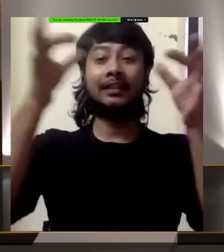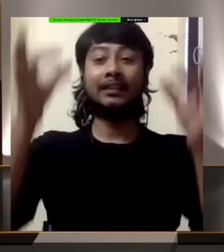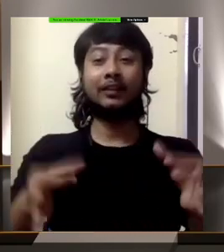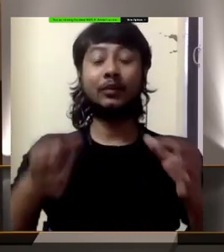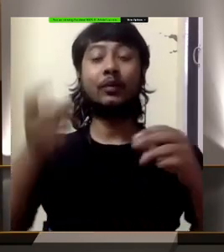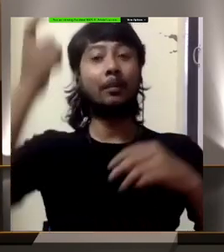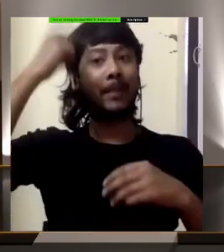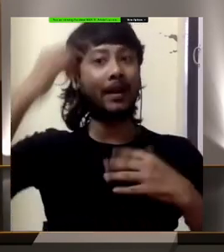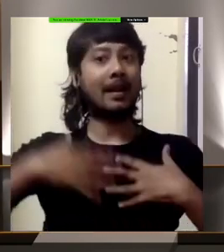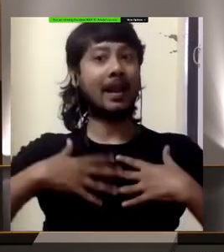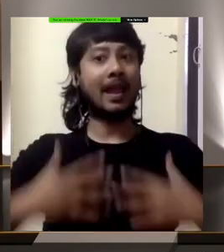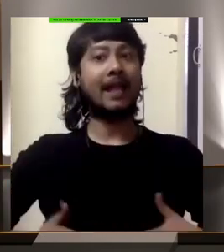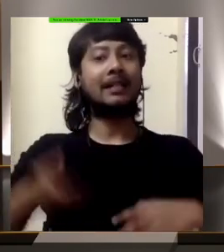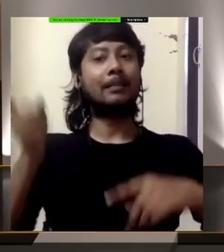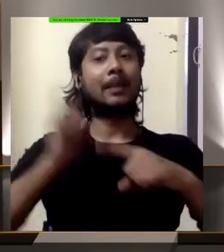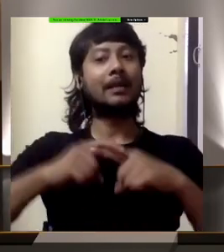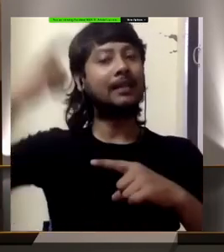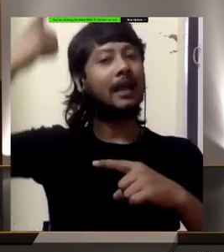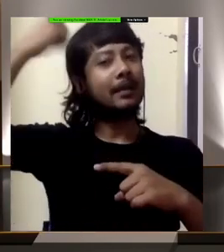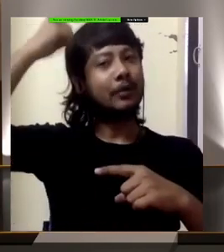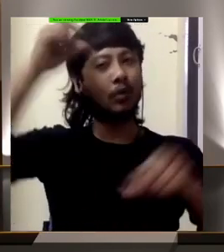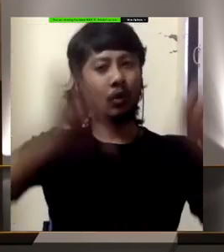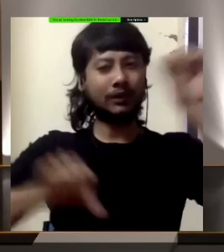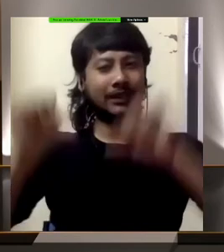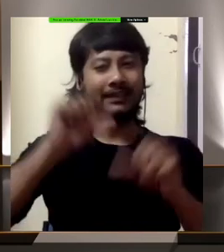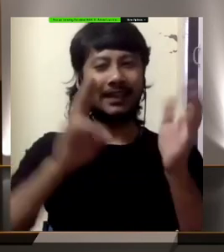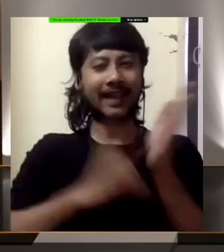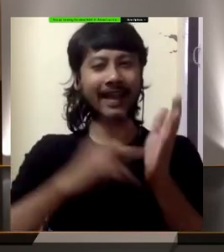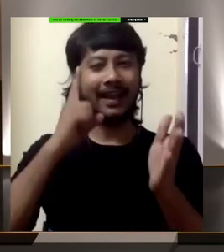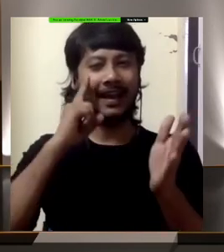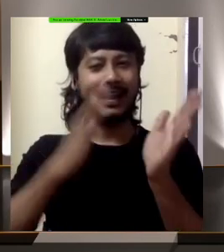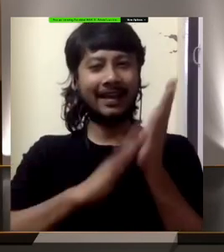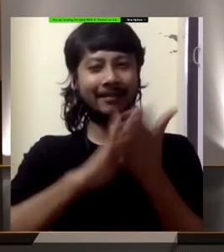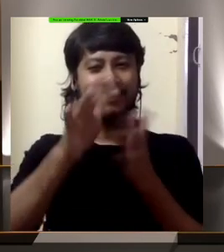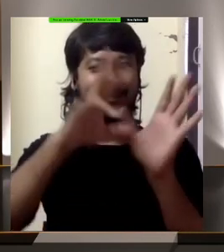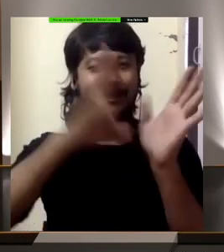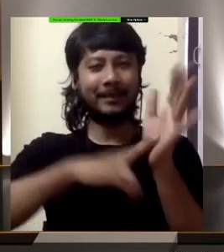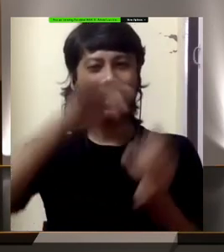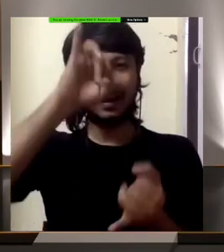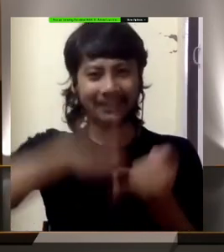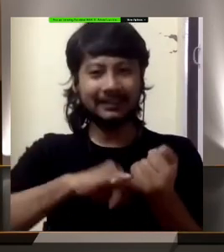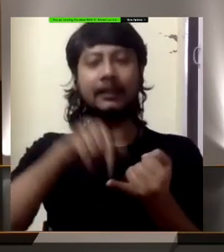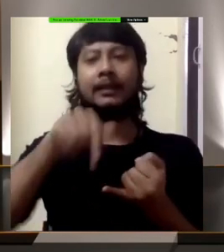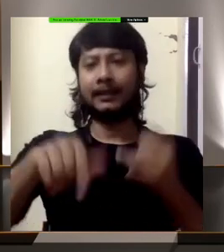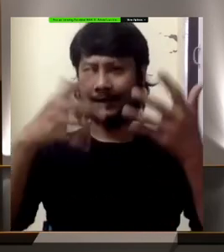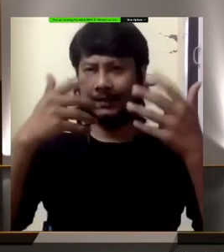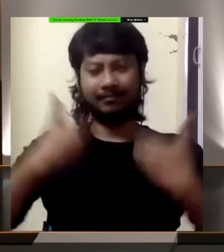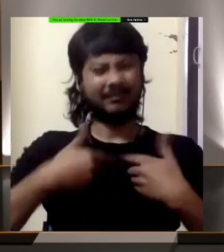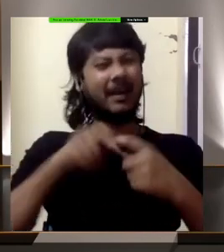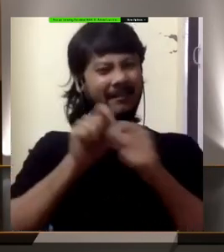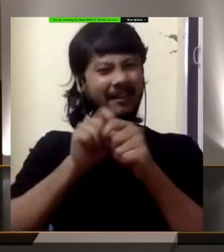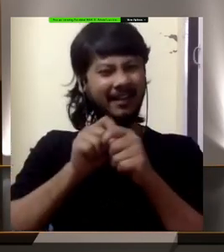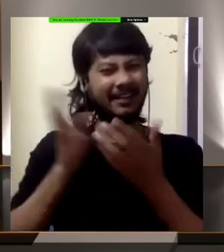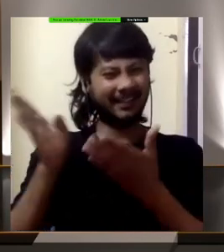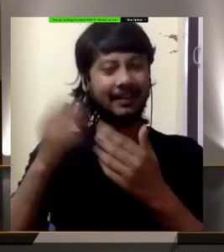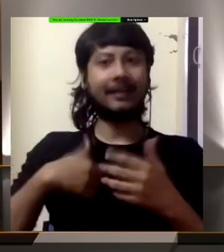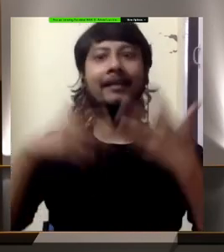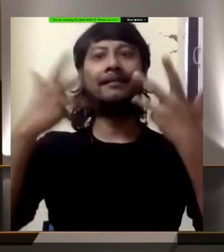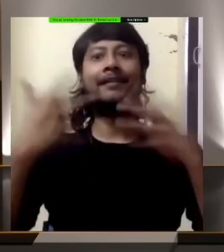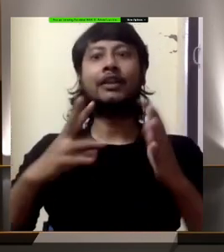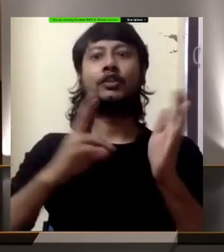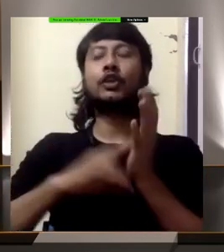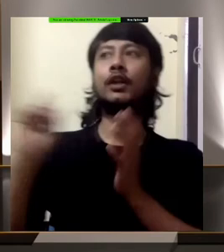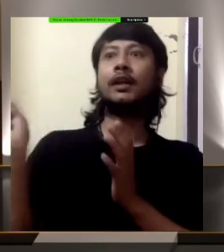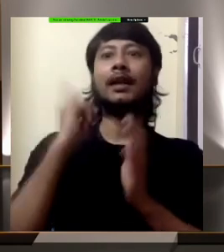I work, we have started a national initiative and integrated resource for child